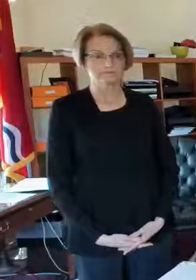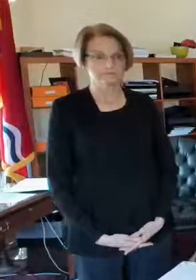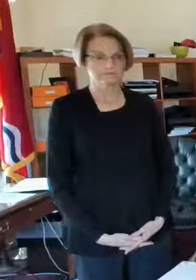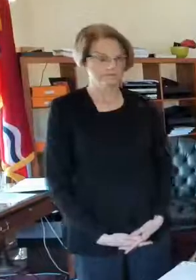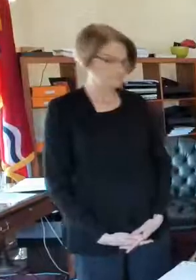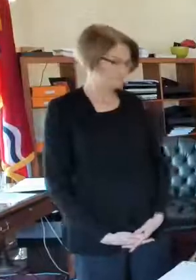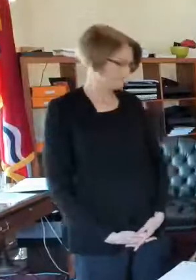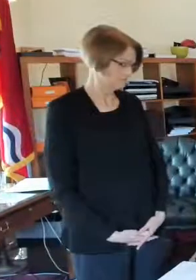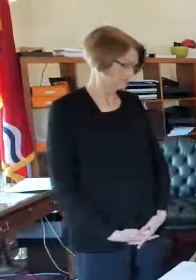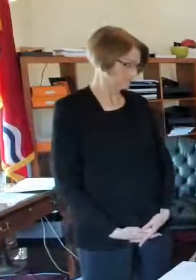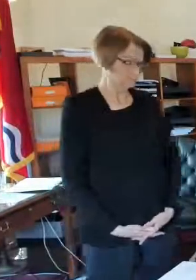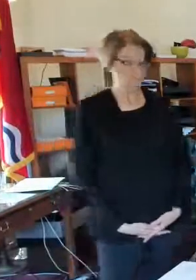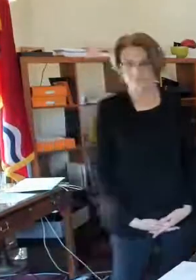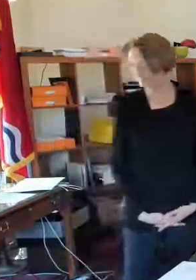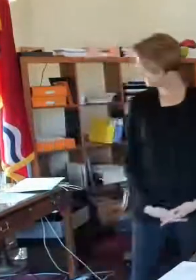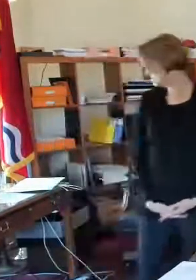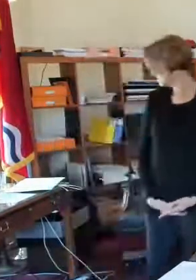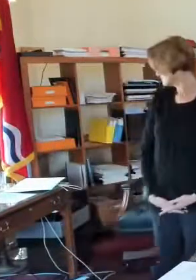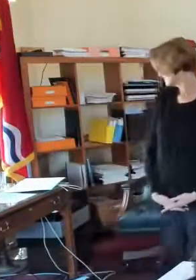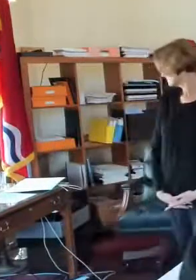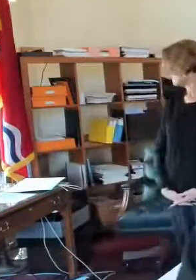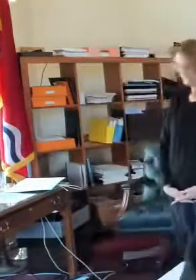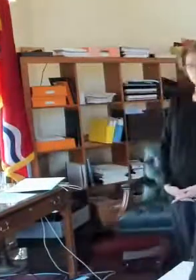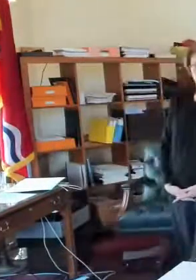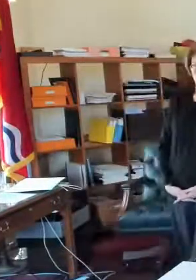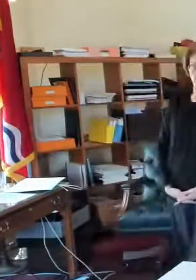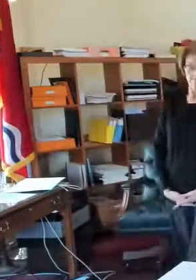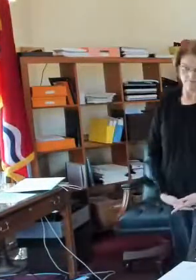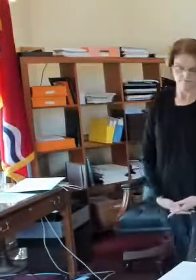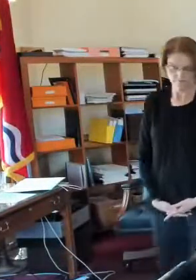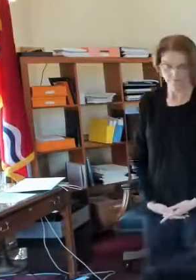I'll bet there's some over there. All right, thanks.